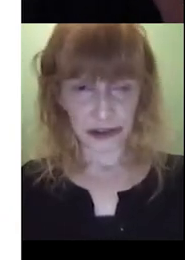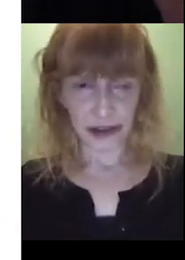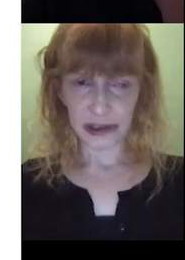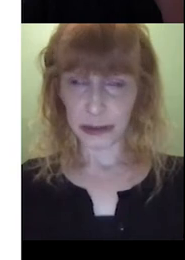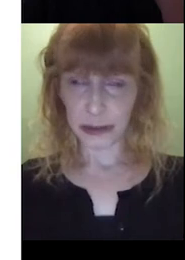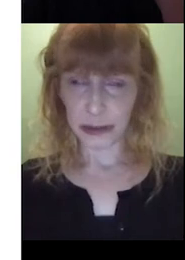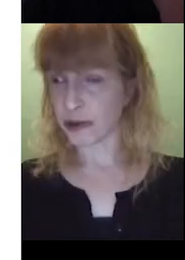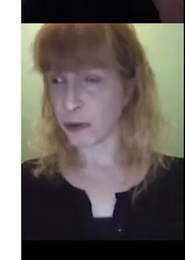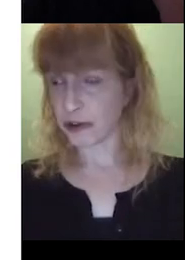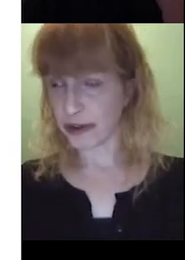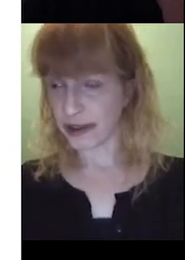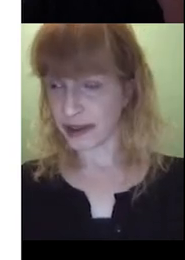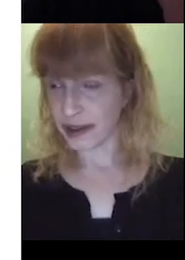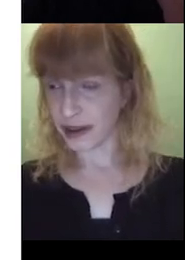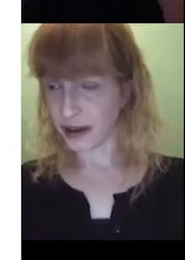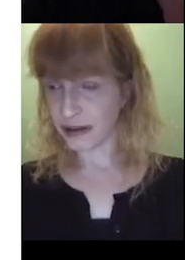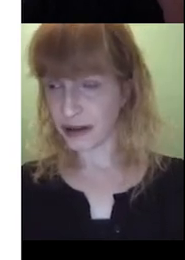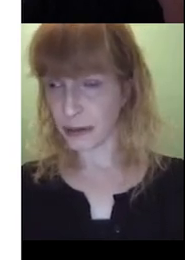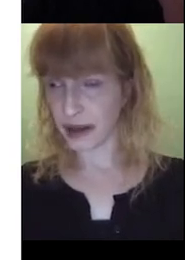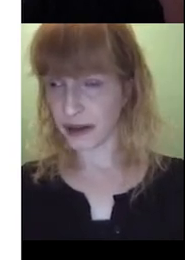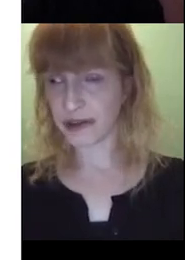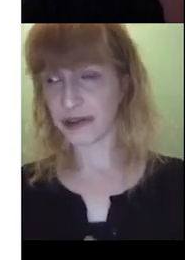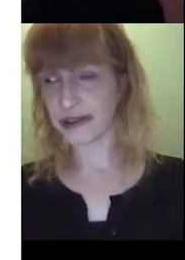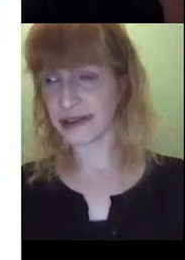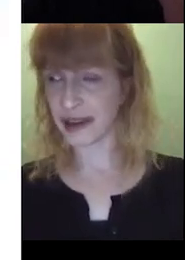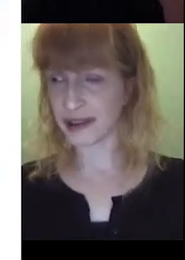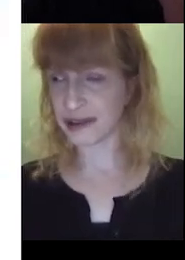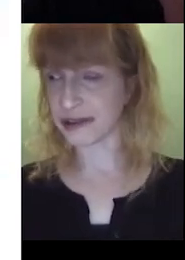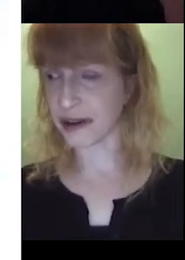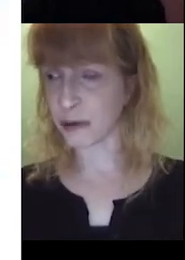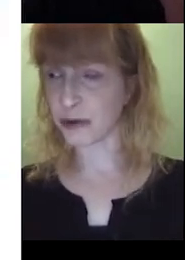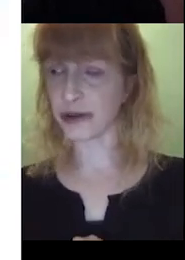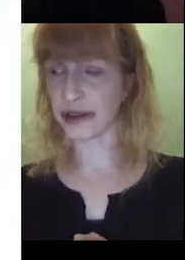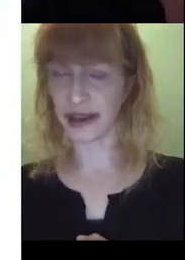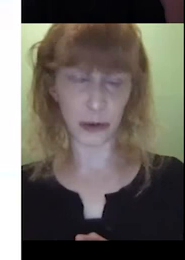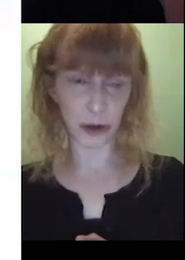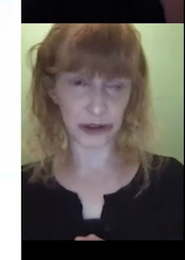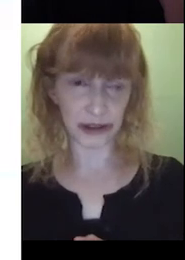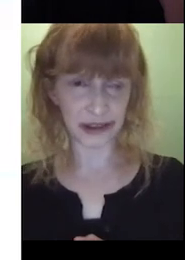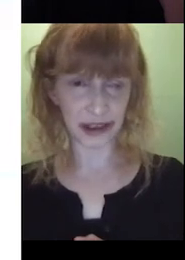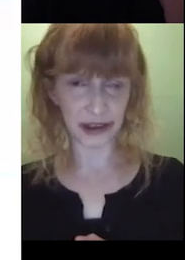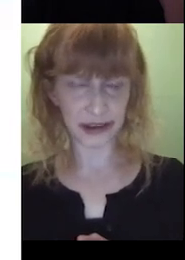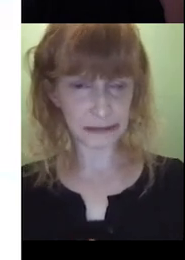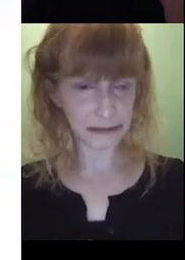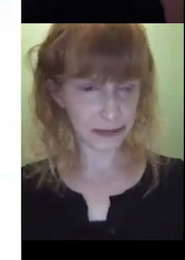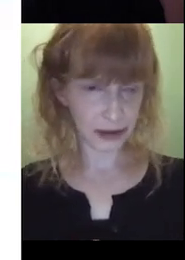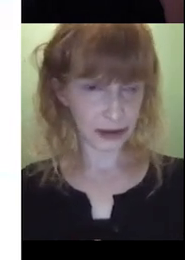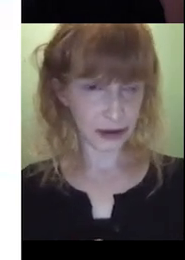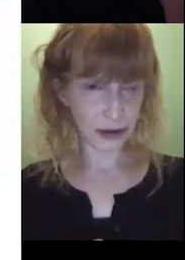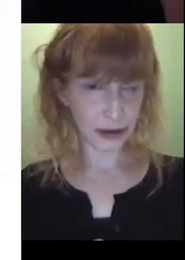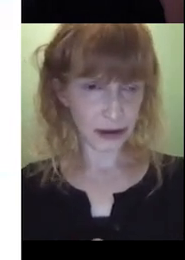I'll turn over to the next page. So what do we think here about the text to start with? are the keywords in the text?